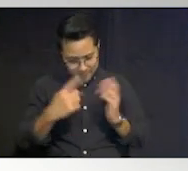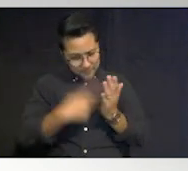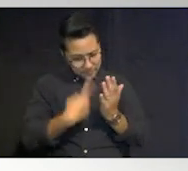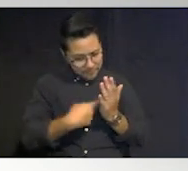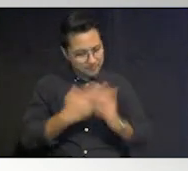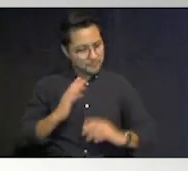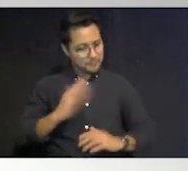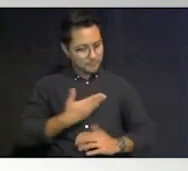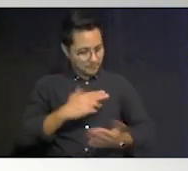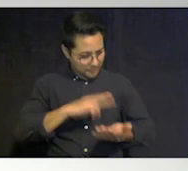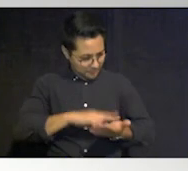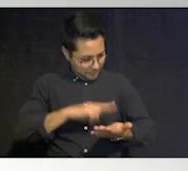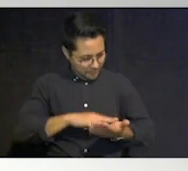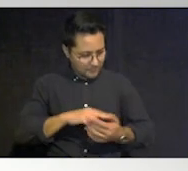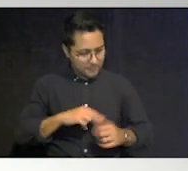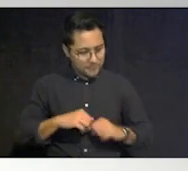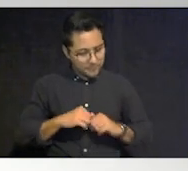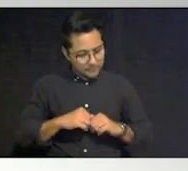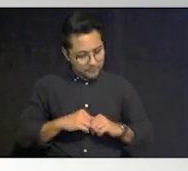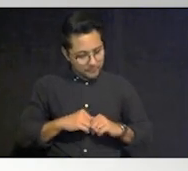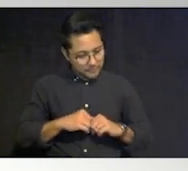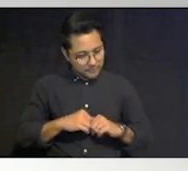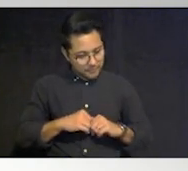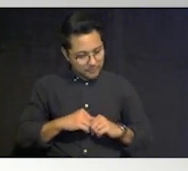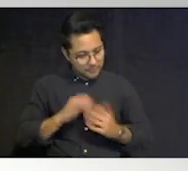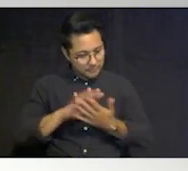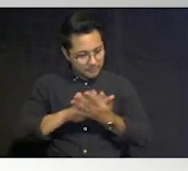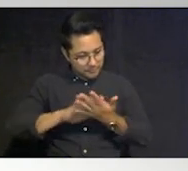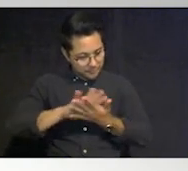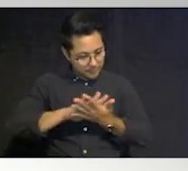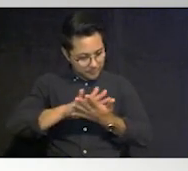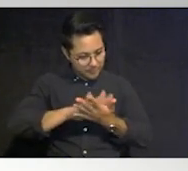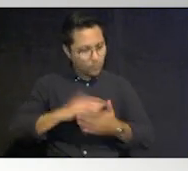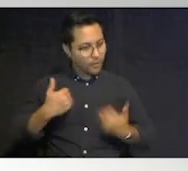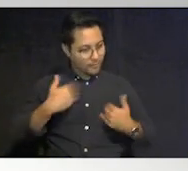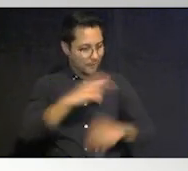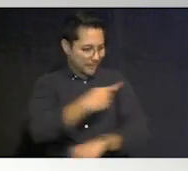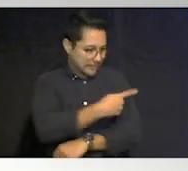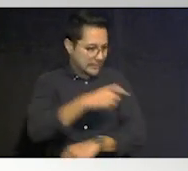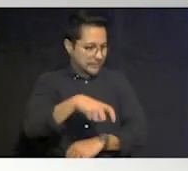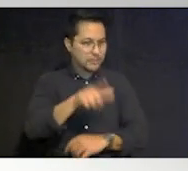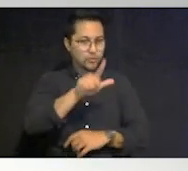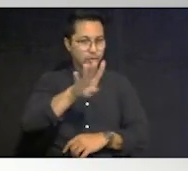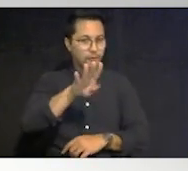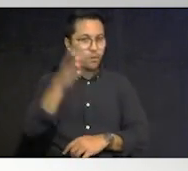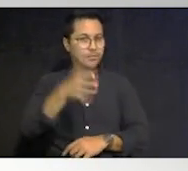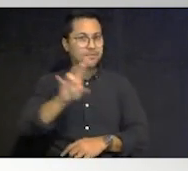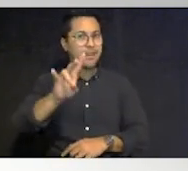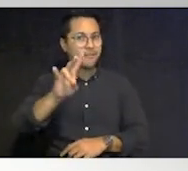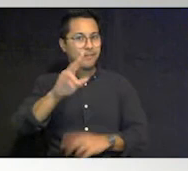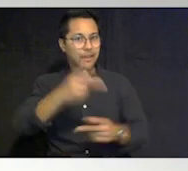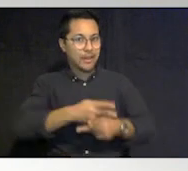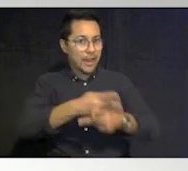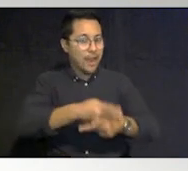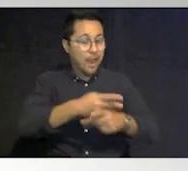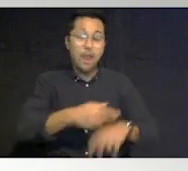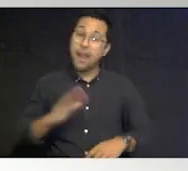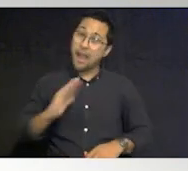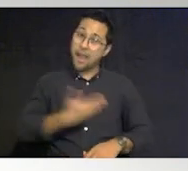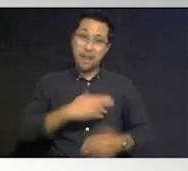nurses we have kids that have 24 7 care and our nurses have not been allowed to go with